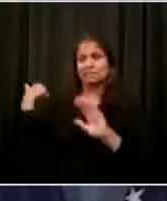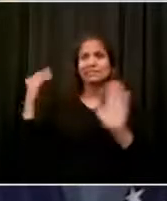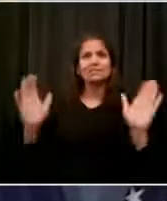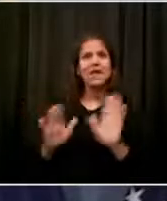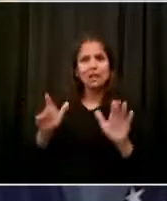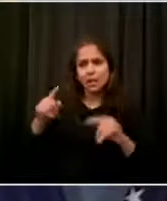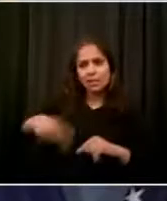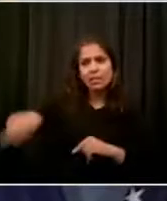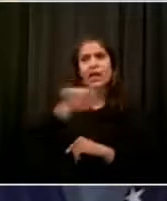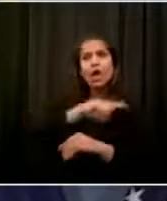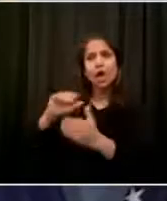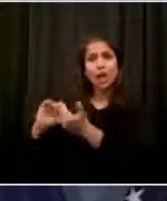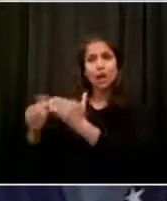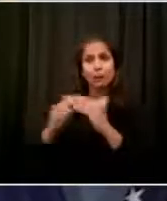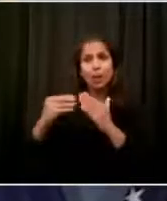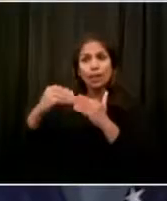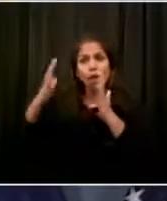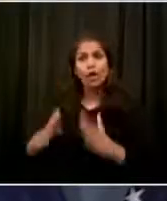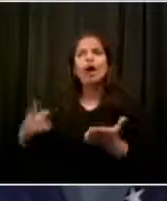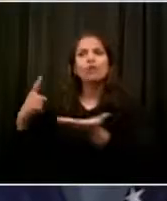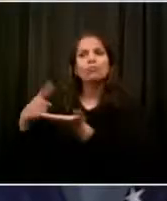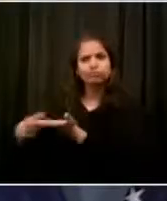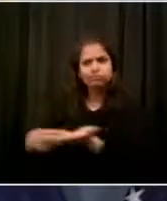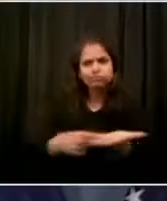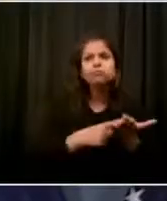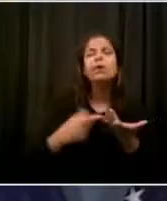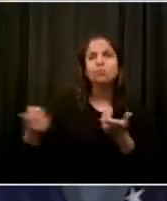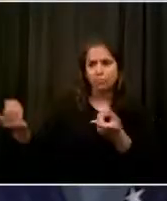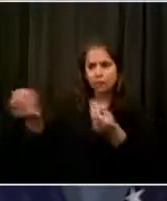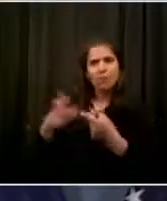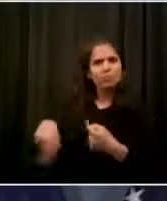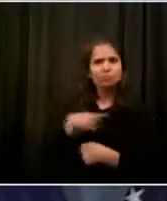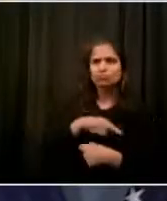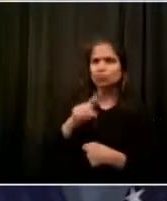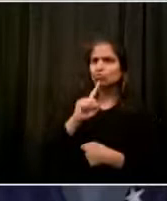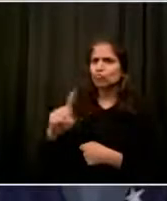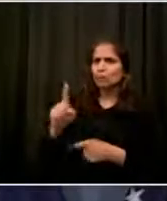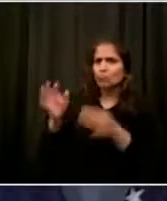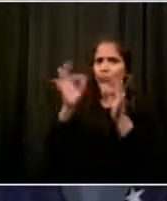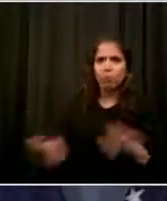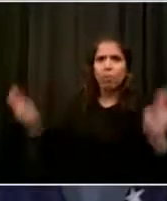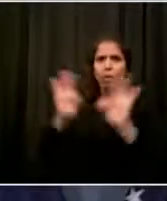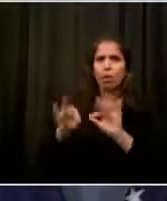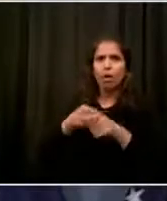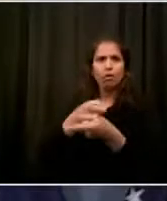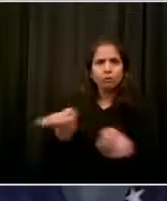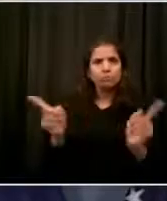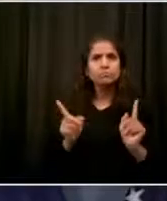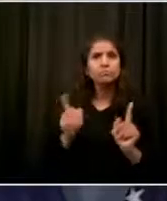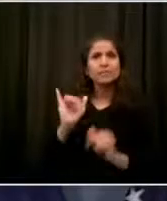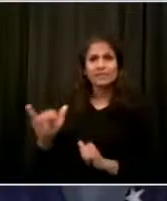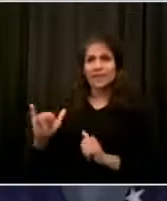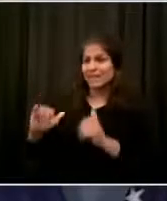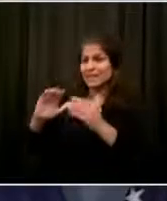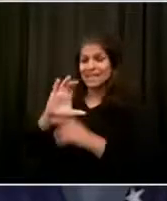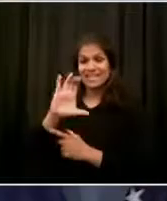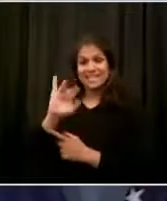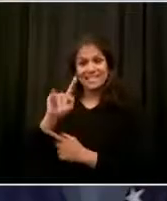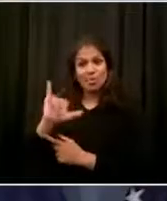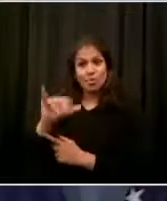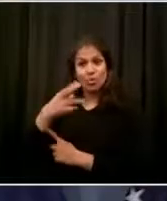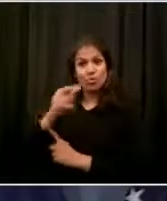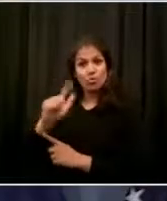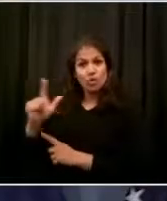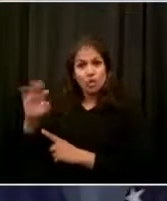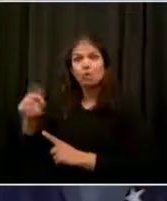farther. And I think we can in a way that supports the safety of the people of this city. Because there